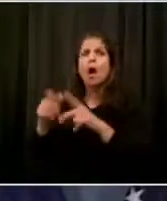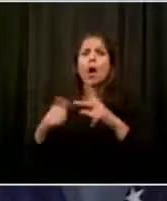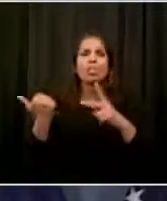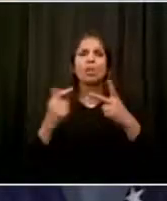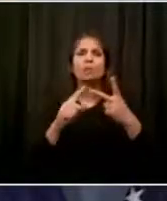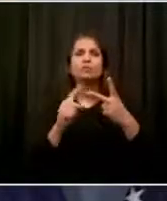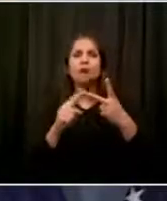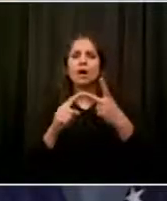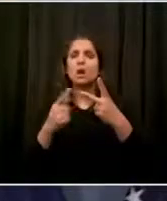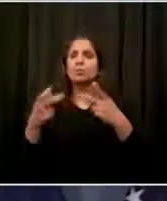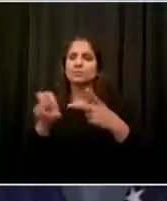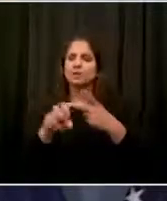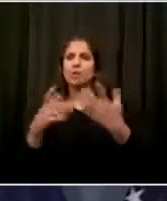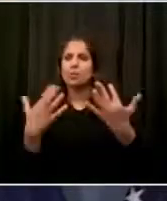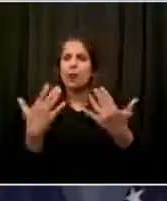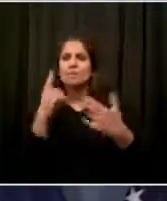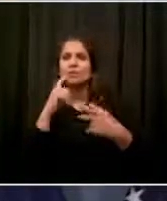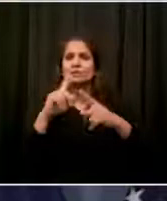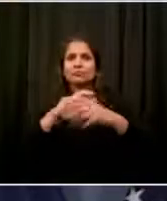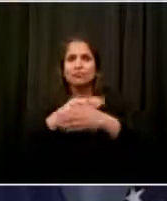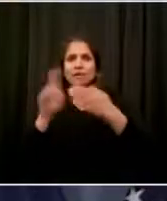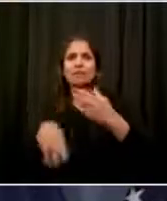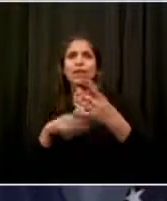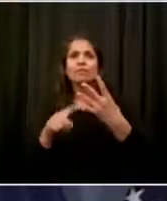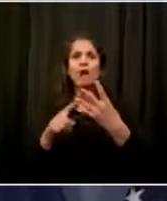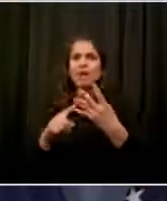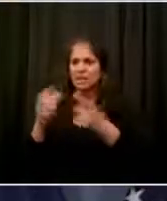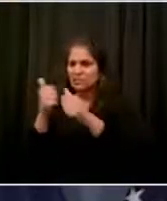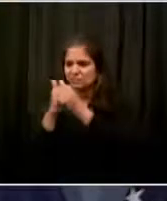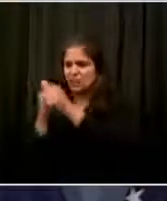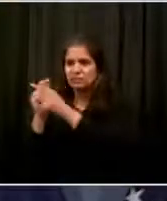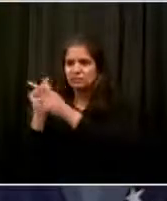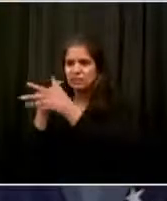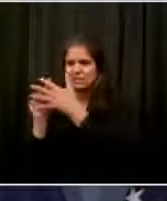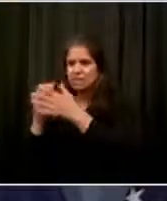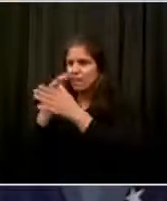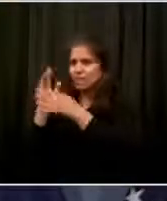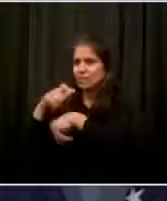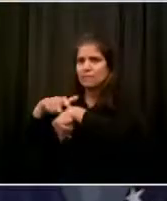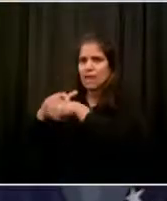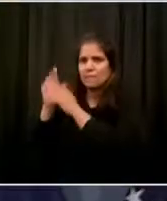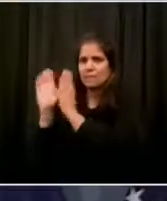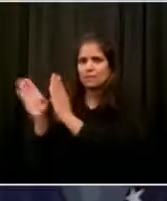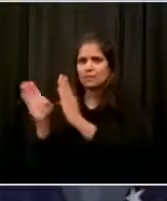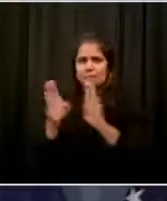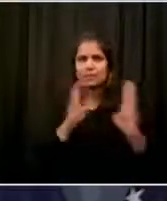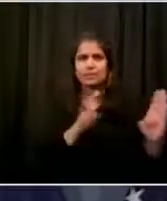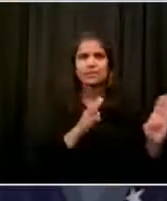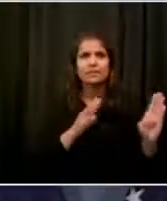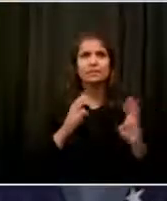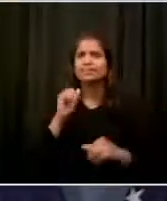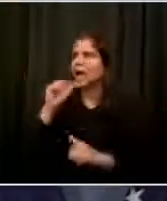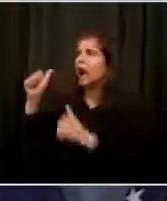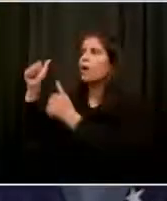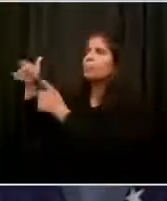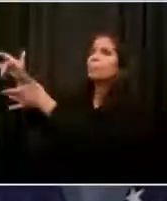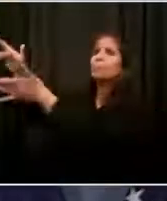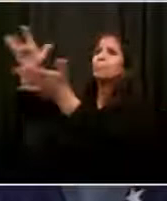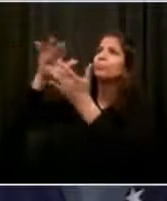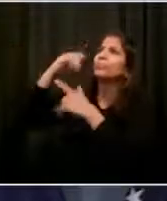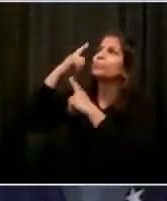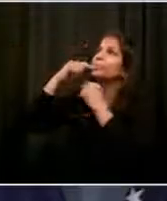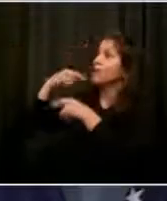we need to go after symptomatic people, too, to the maximum extent possible. Now, I want to affirm to you that we've got so many positive